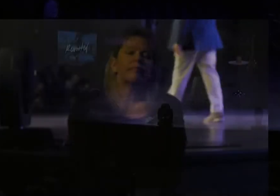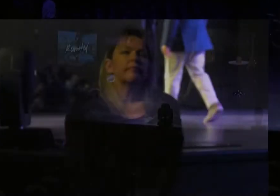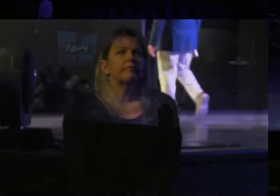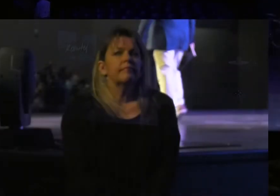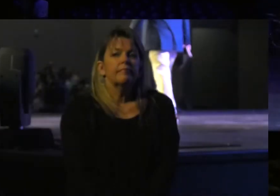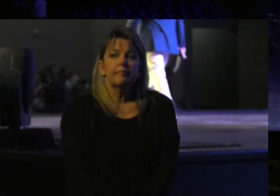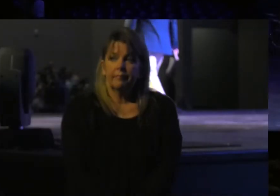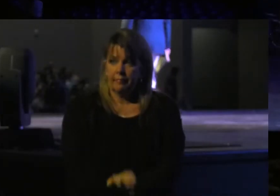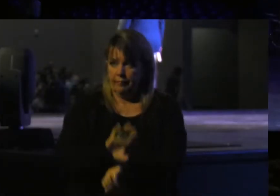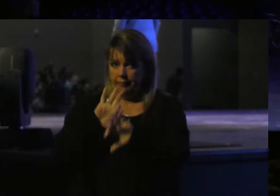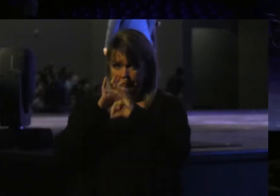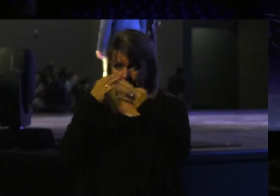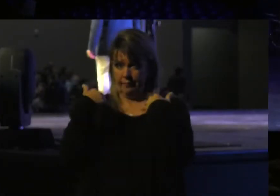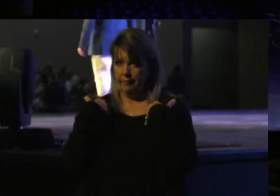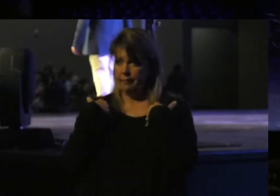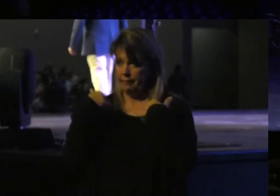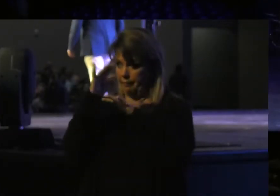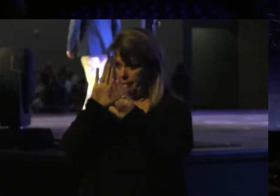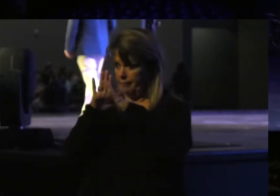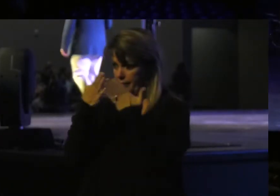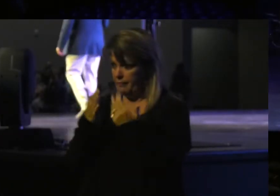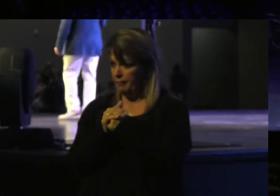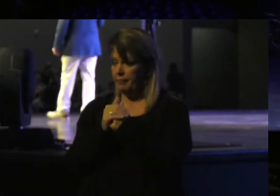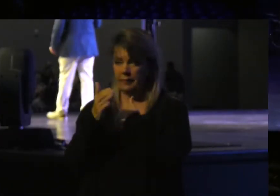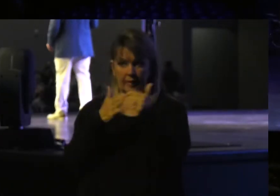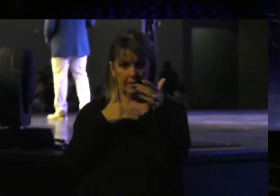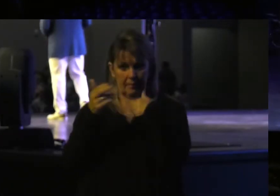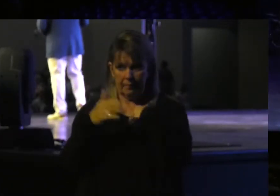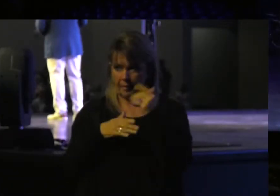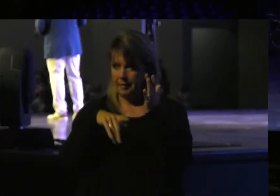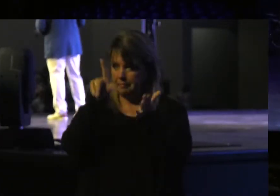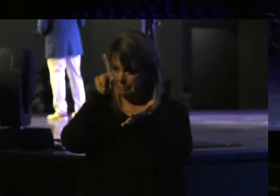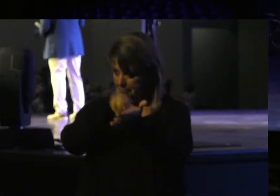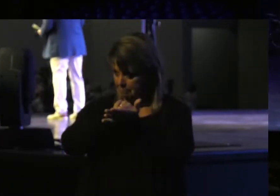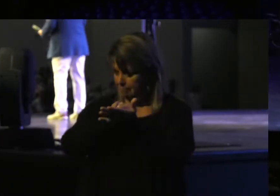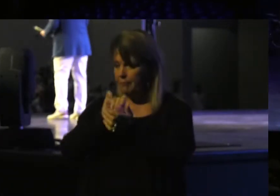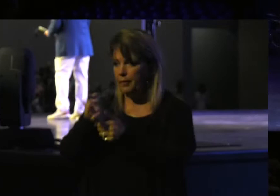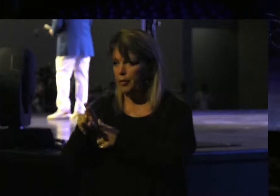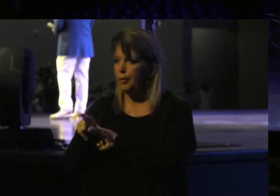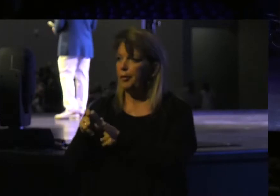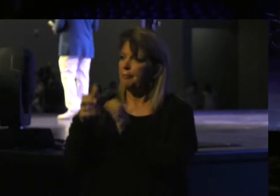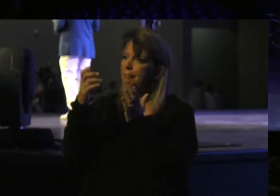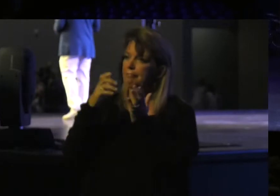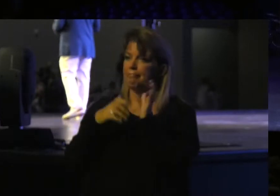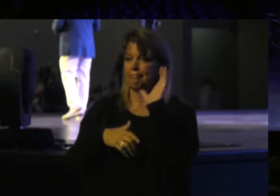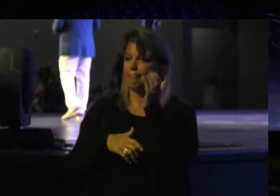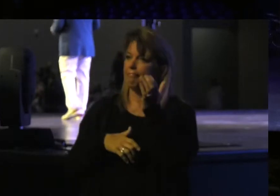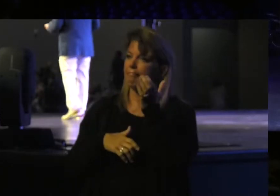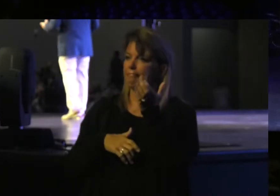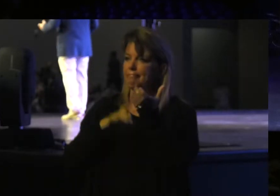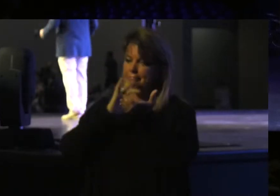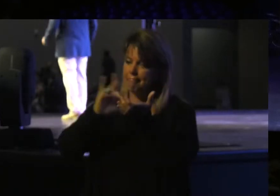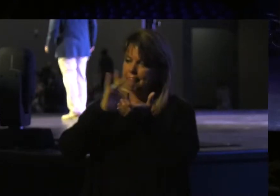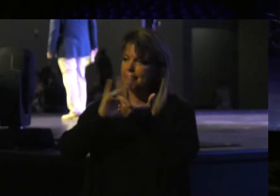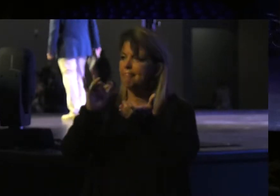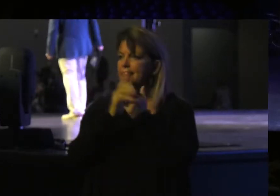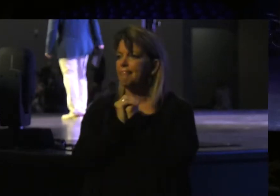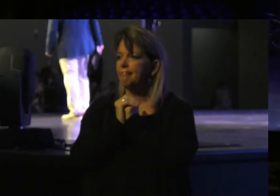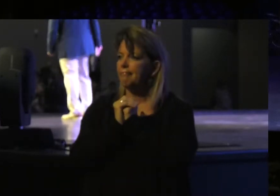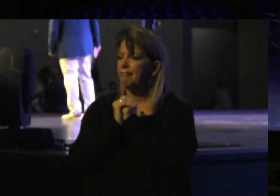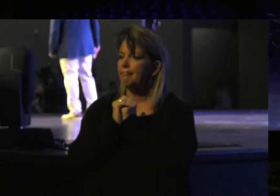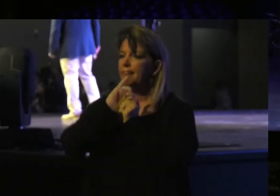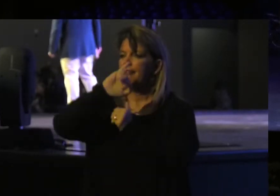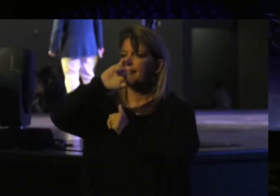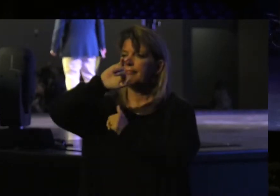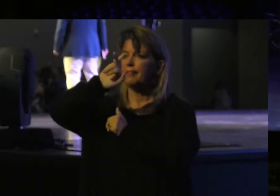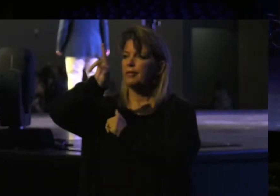Church family, you have your copy of God's Word, whether you have a printed copy, as I prefer, or a device with an app on it, I want you to find the book of